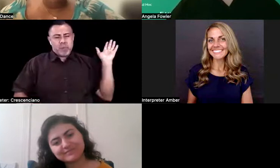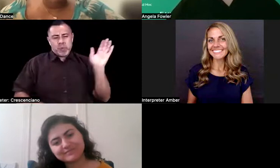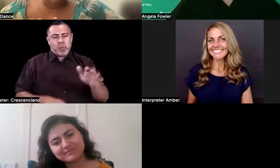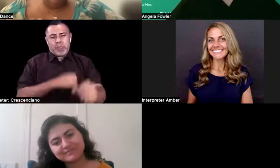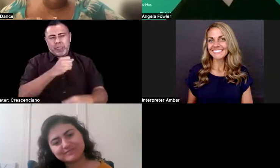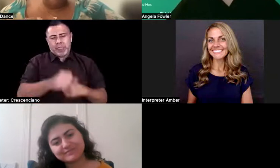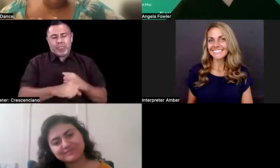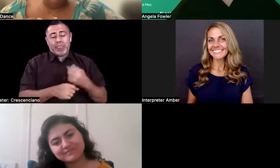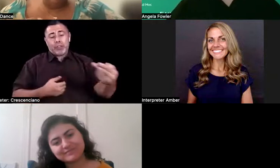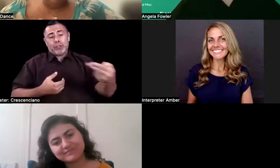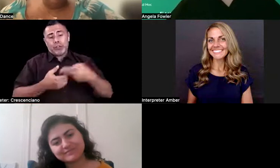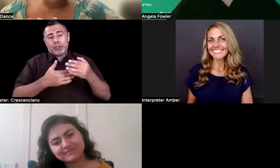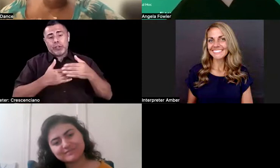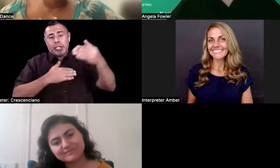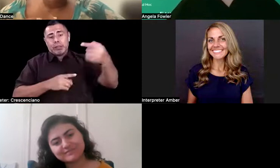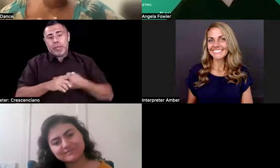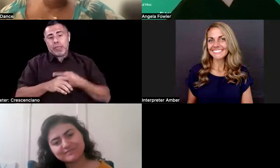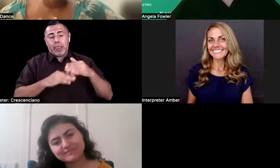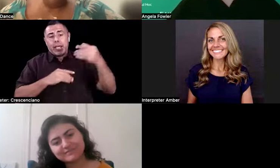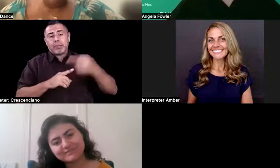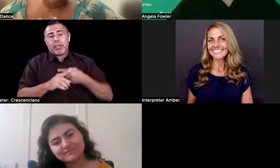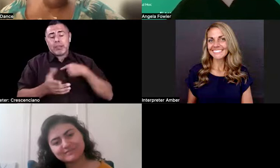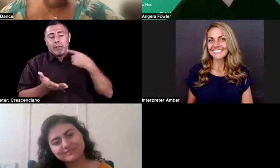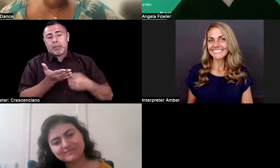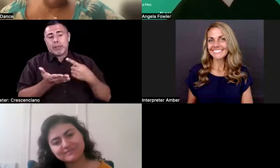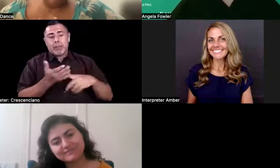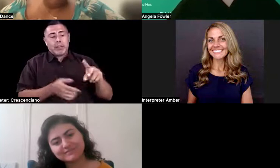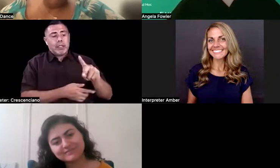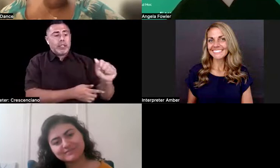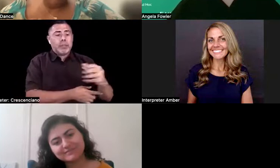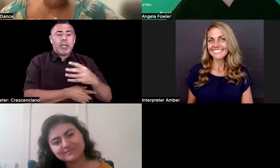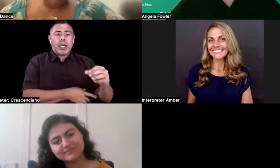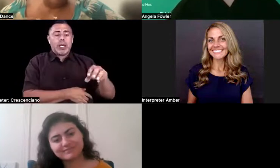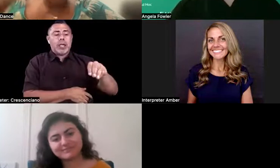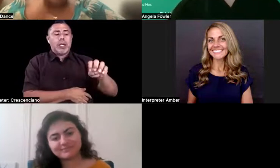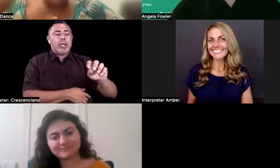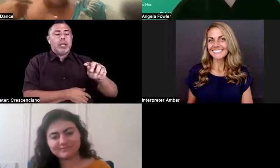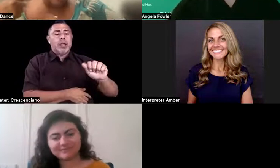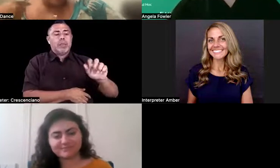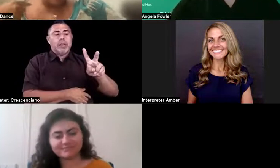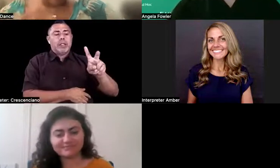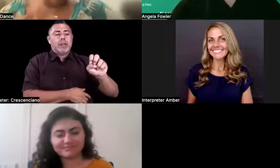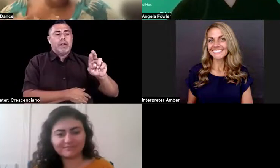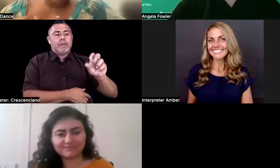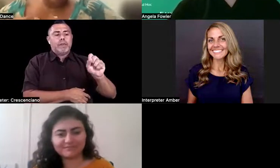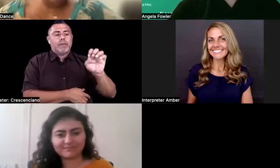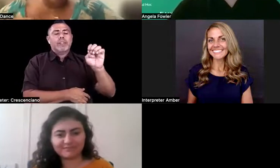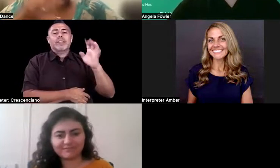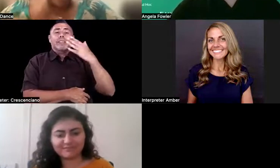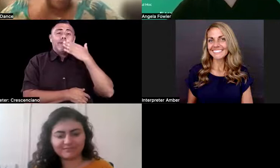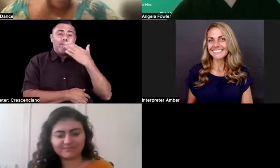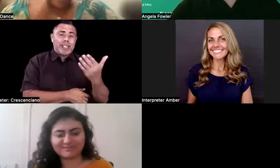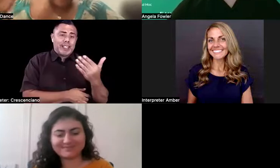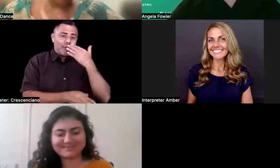chatting about disability and the metaverse. So we really hope you'll join us and thank you everyone. Have a good night for me. I'm in New Jersey.